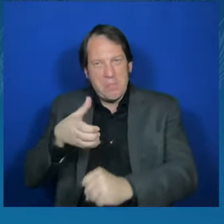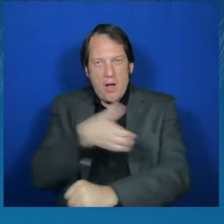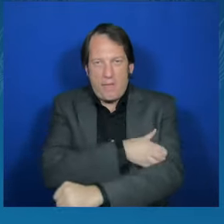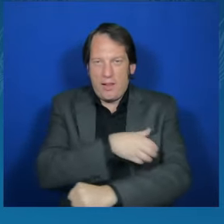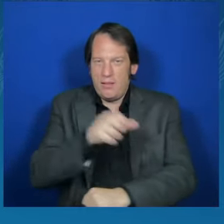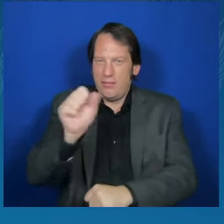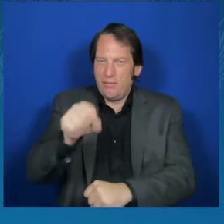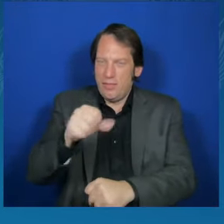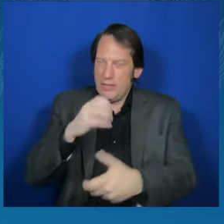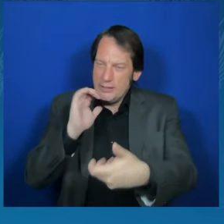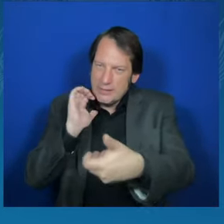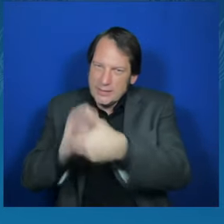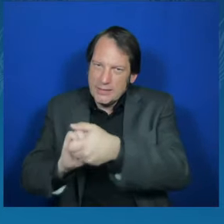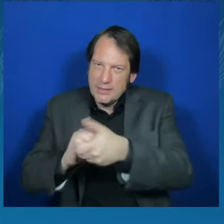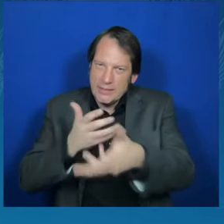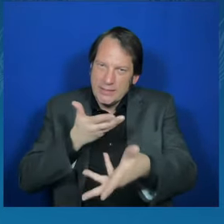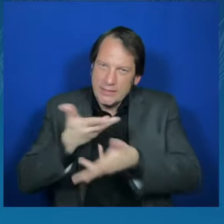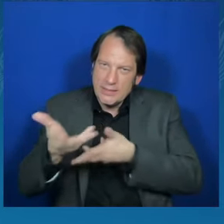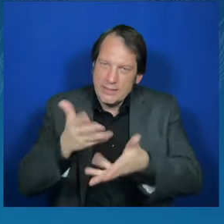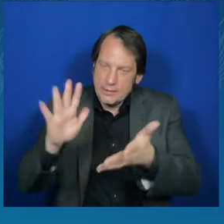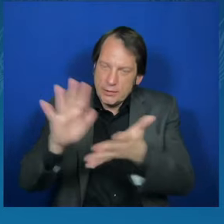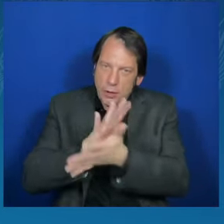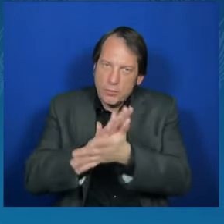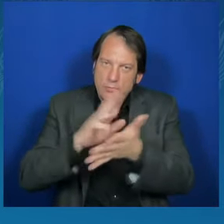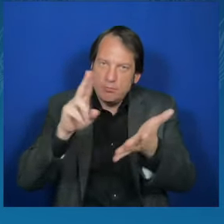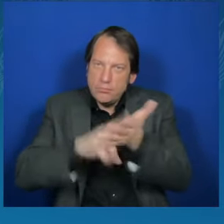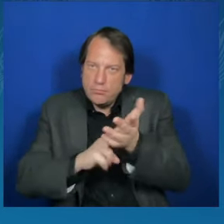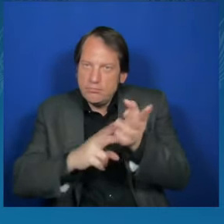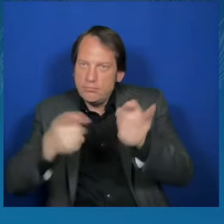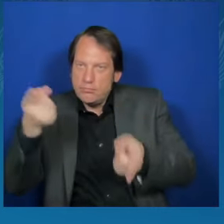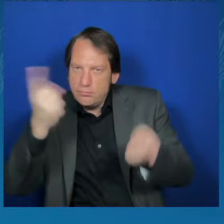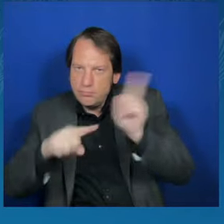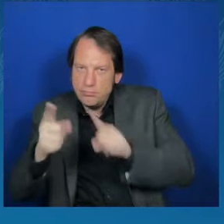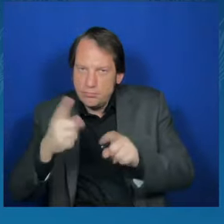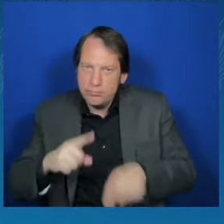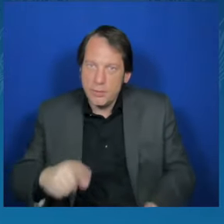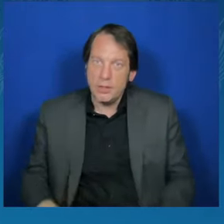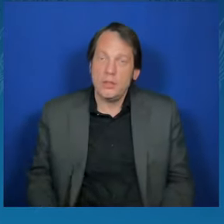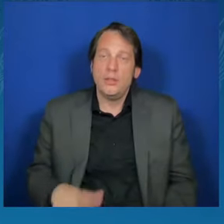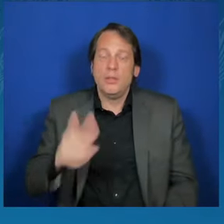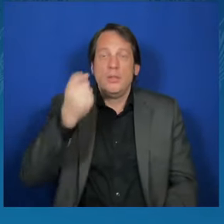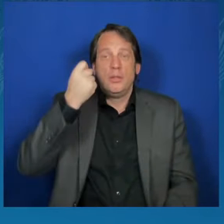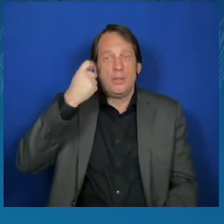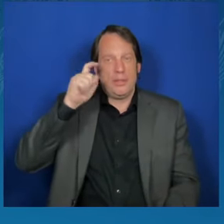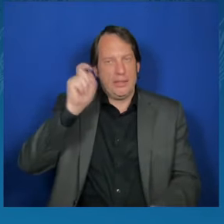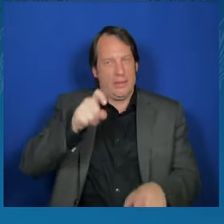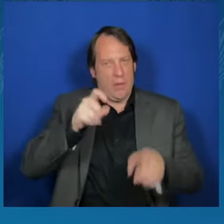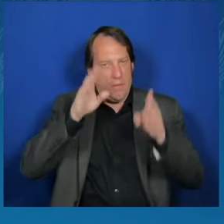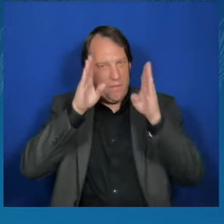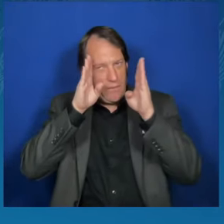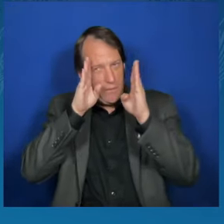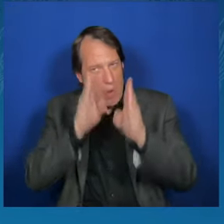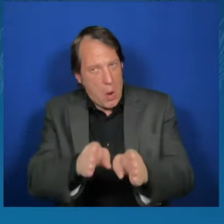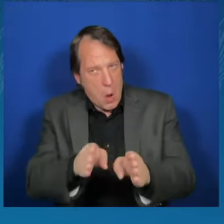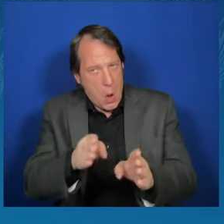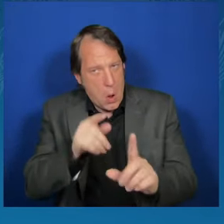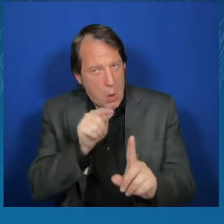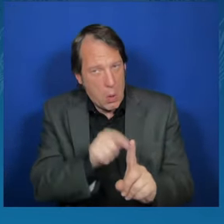However, we have agreed upon that we all need to focus on what is needed right now.